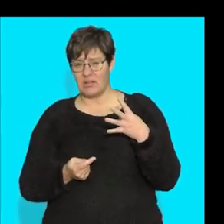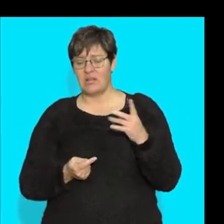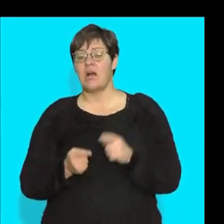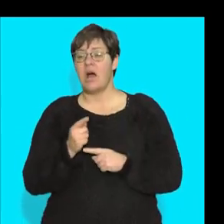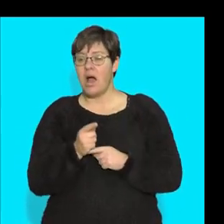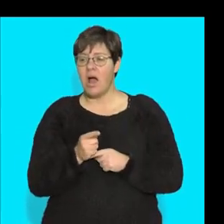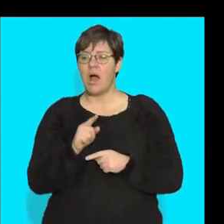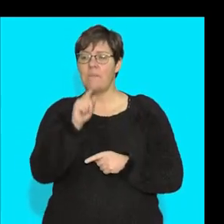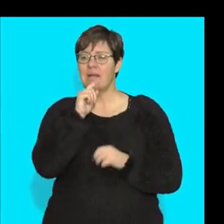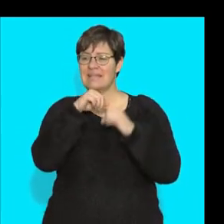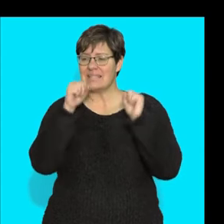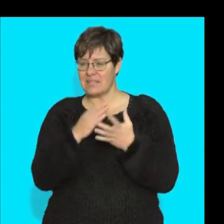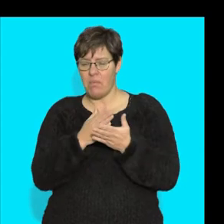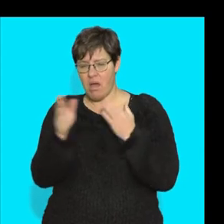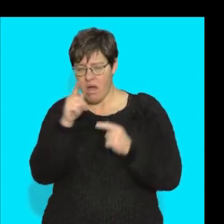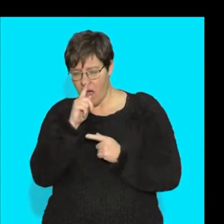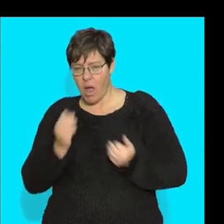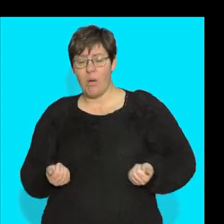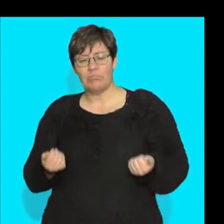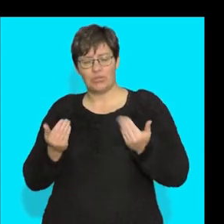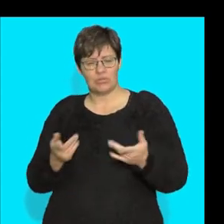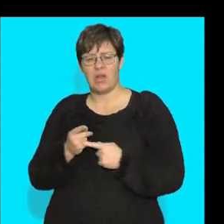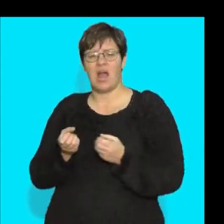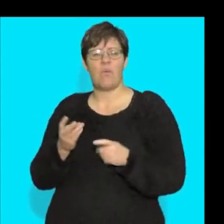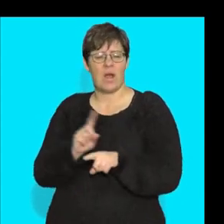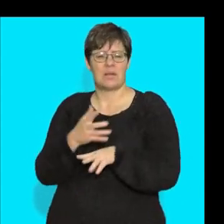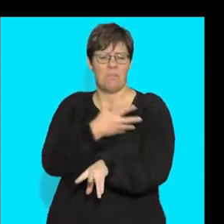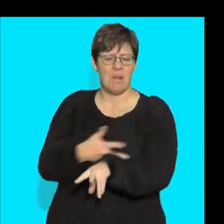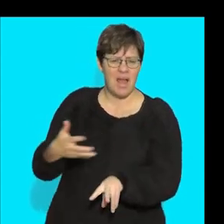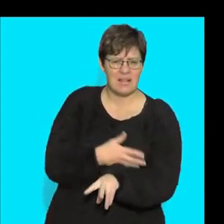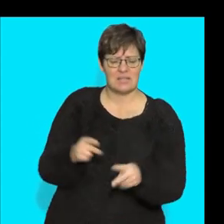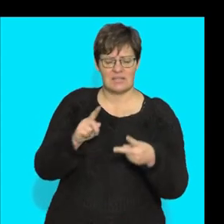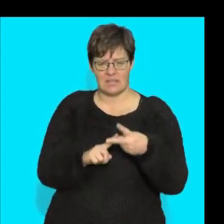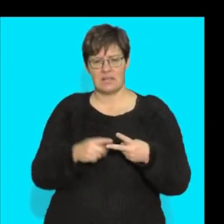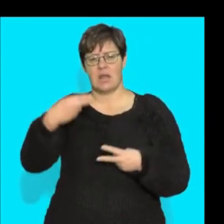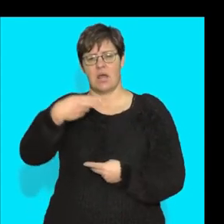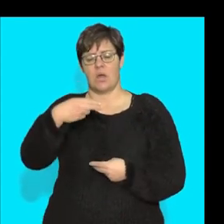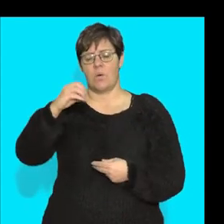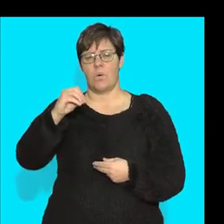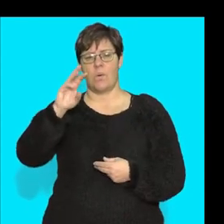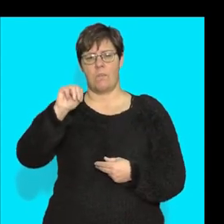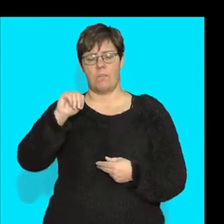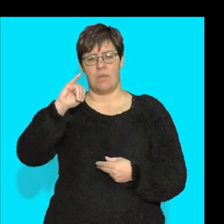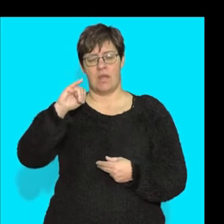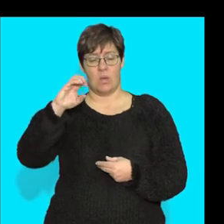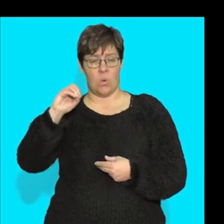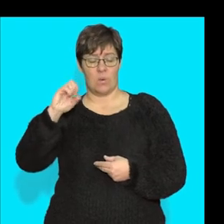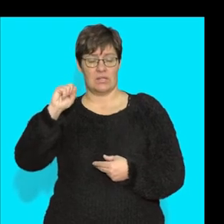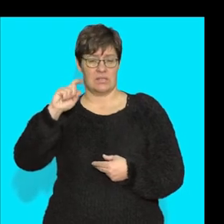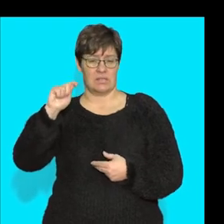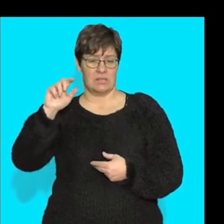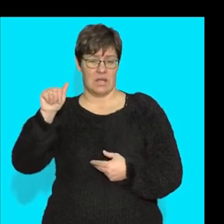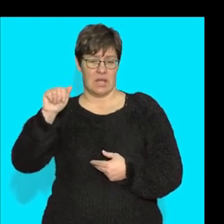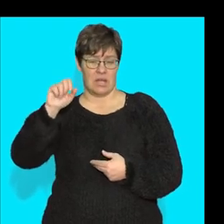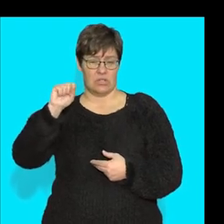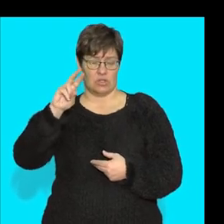skeletal system, bones actually produce blood and help with homeostasis. Now the next